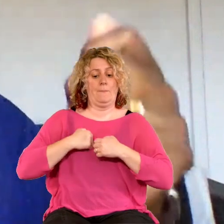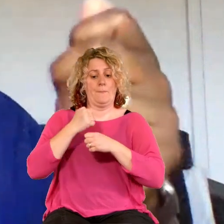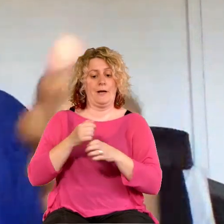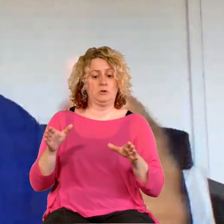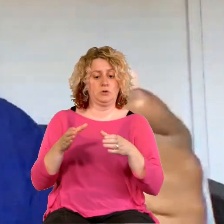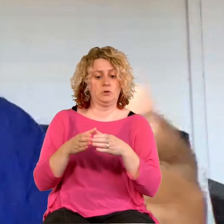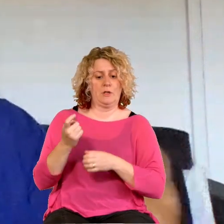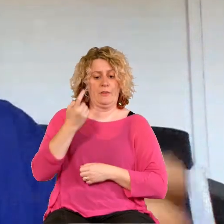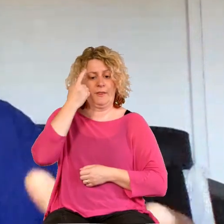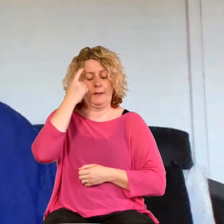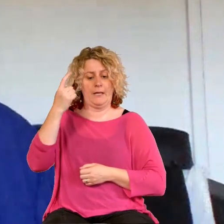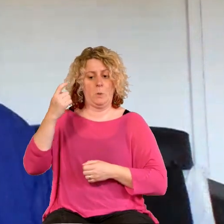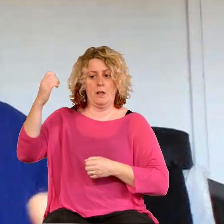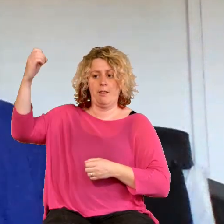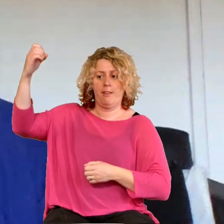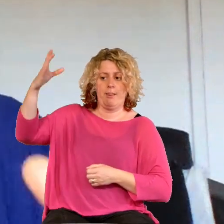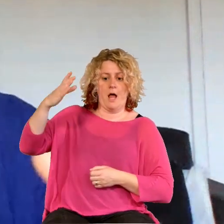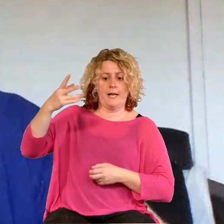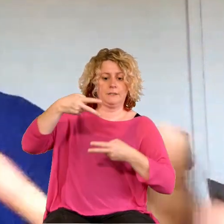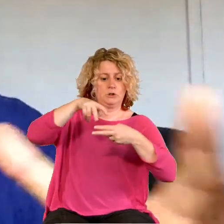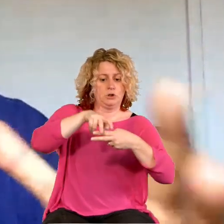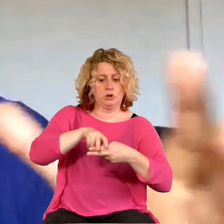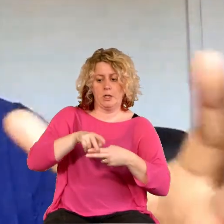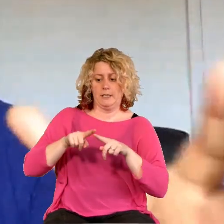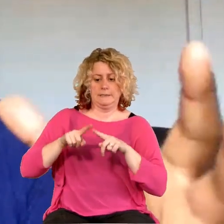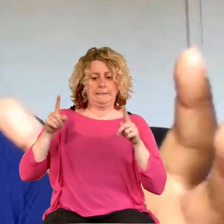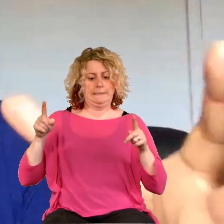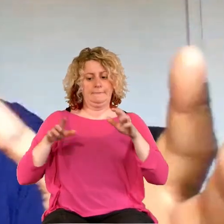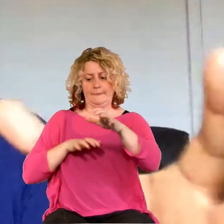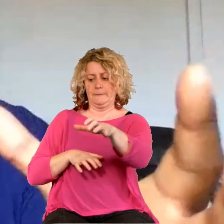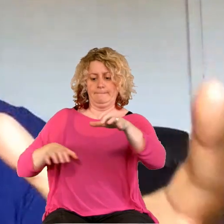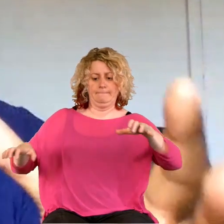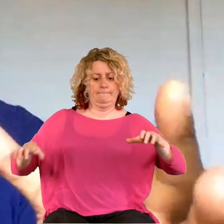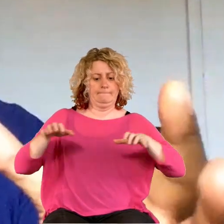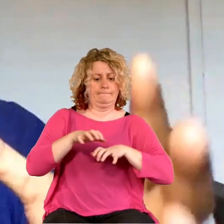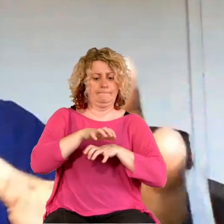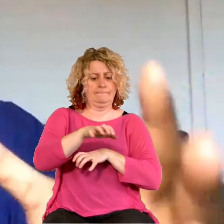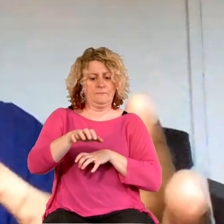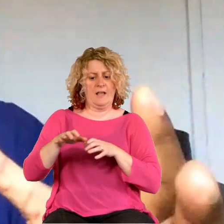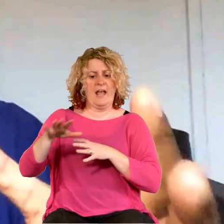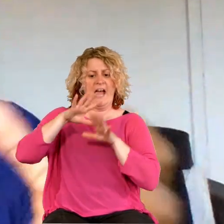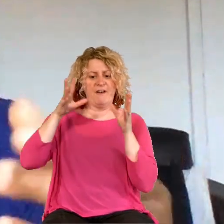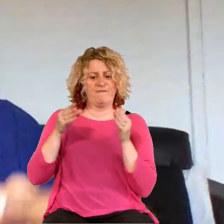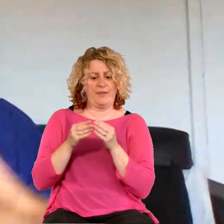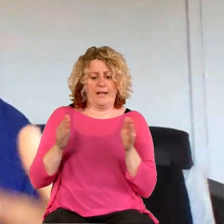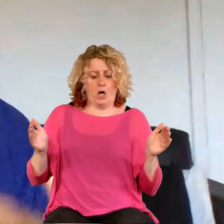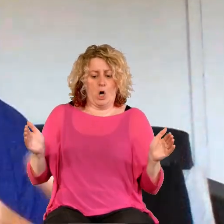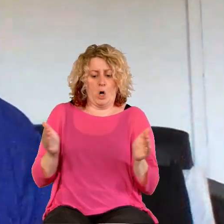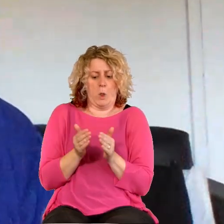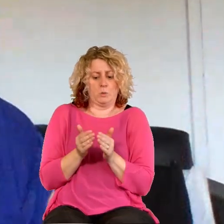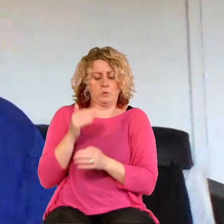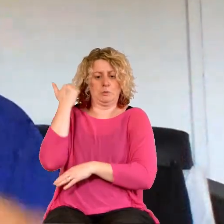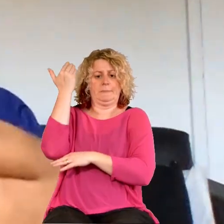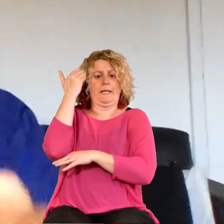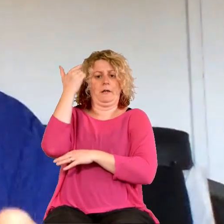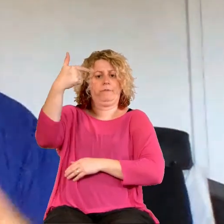so we've got lighting and, you know, everything's kind of really kind of in close proximity to the speaker in order to make